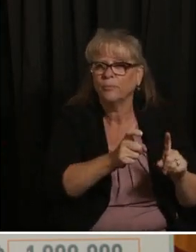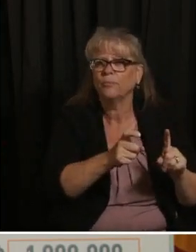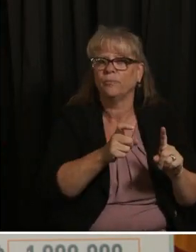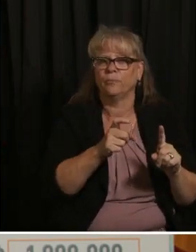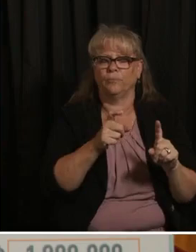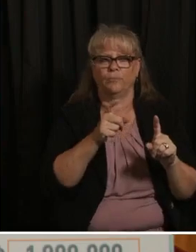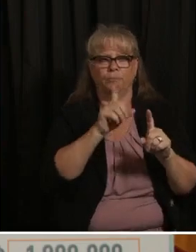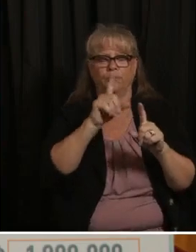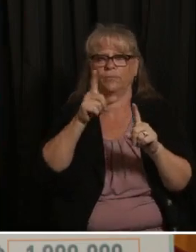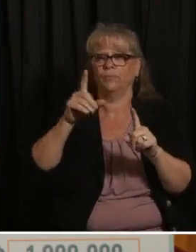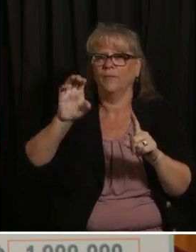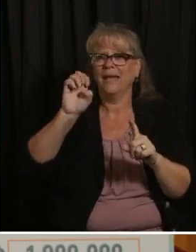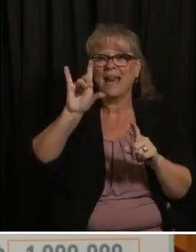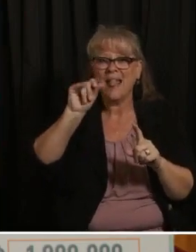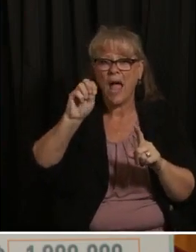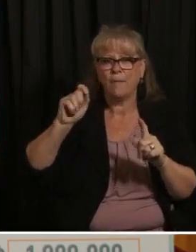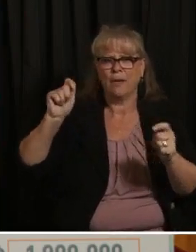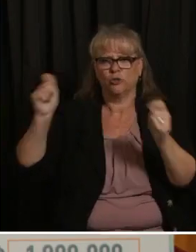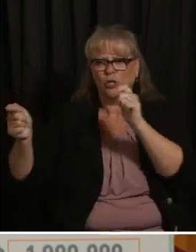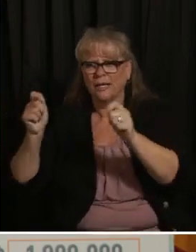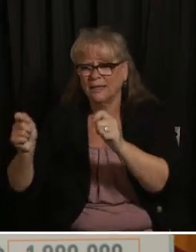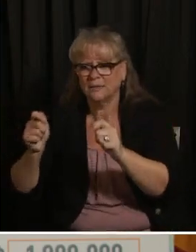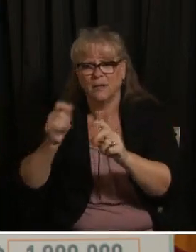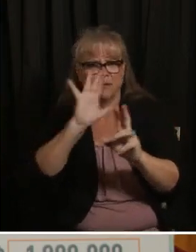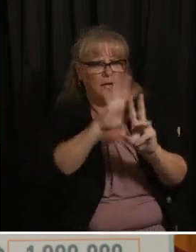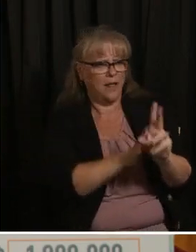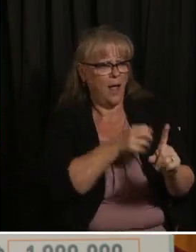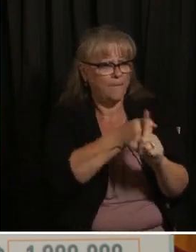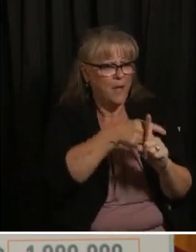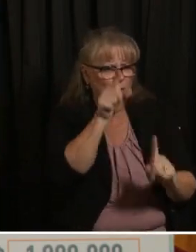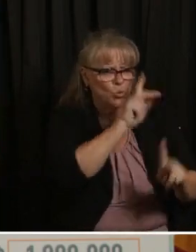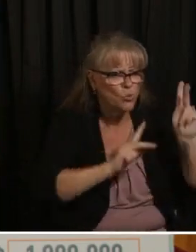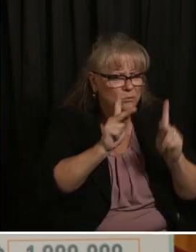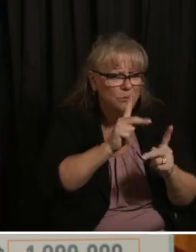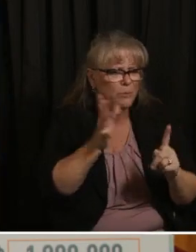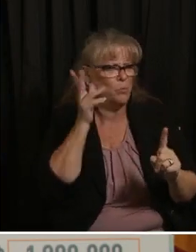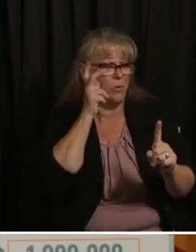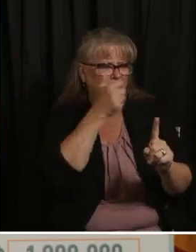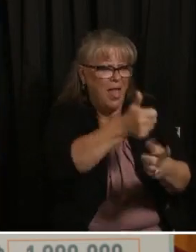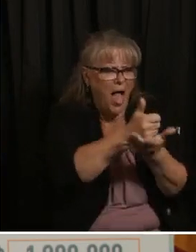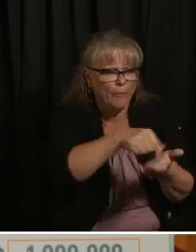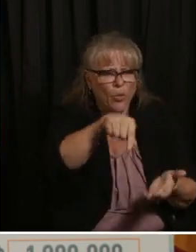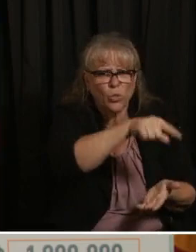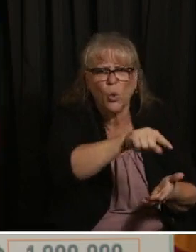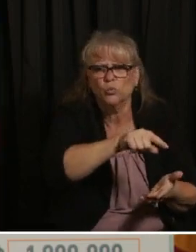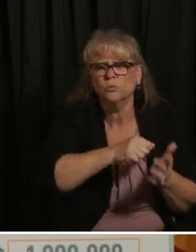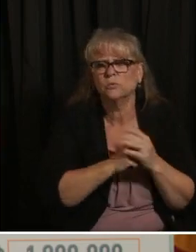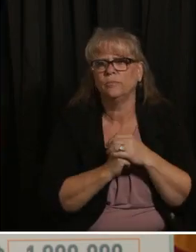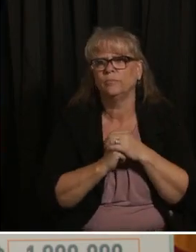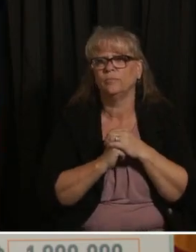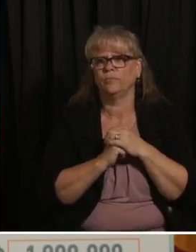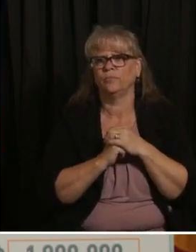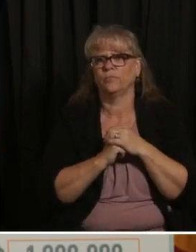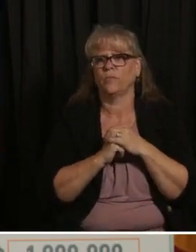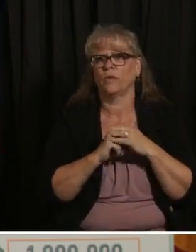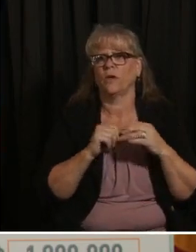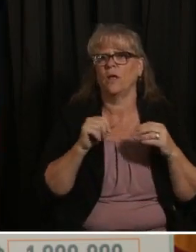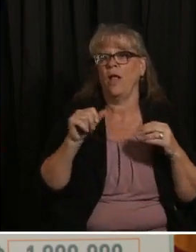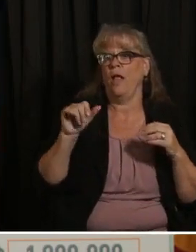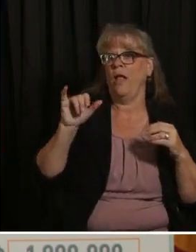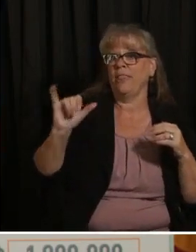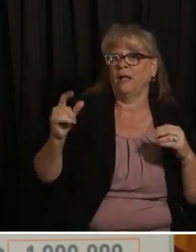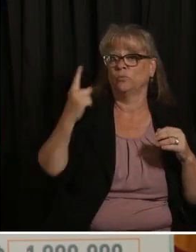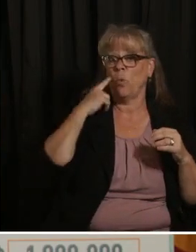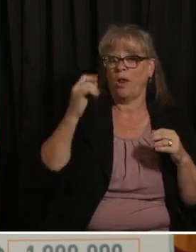um major changes you know i i guess an area that i feel that i can contribute and major